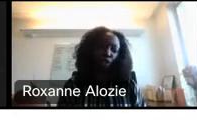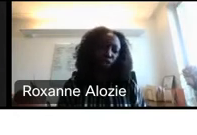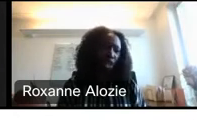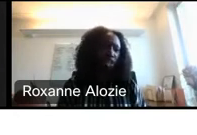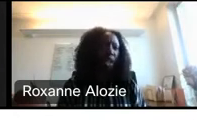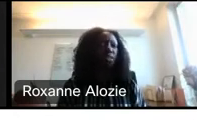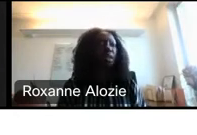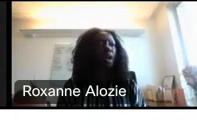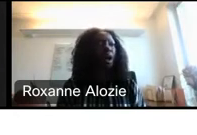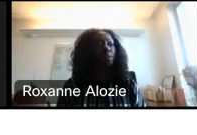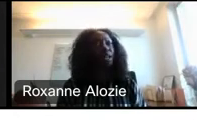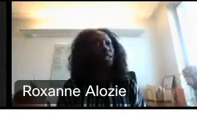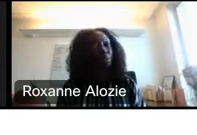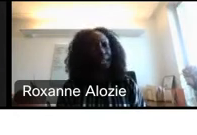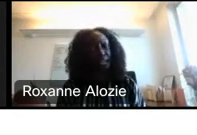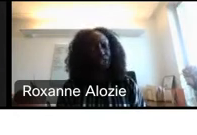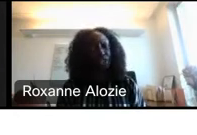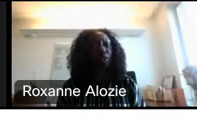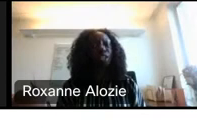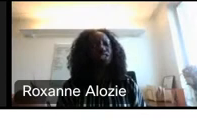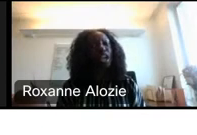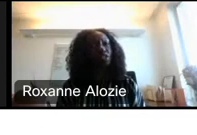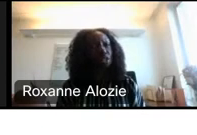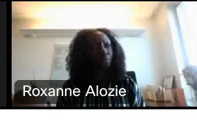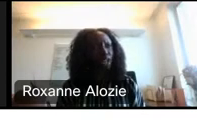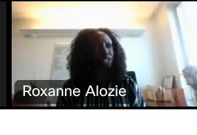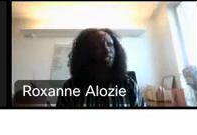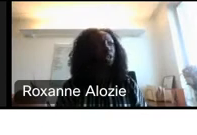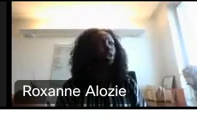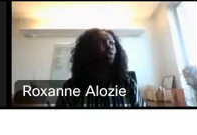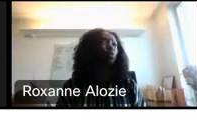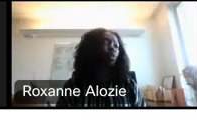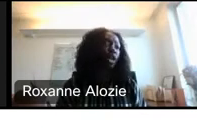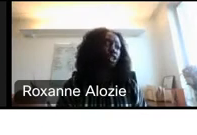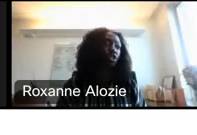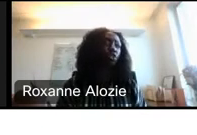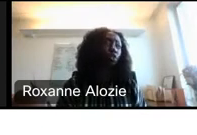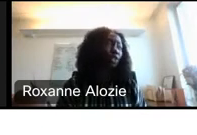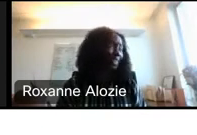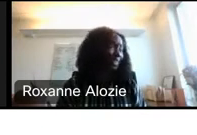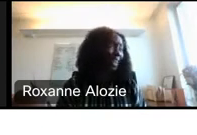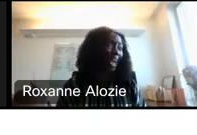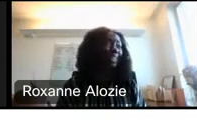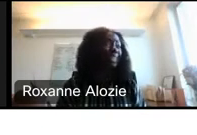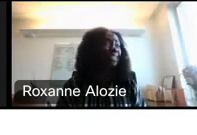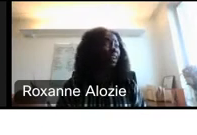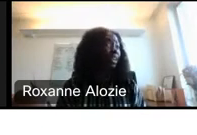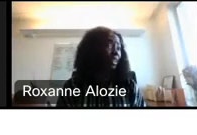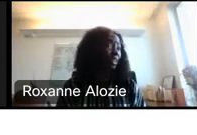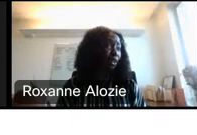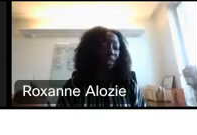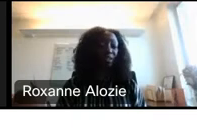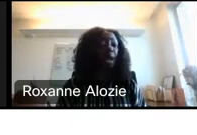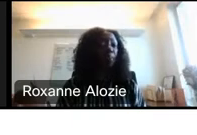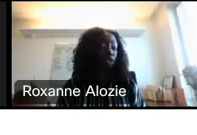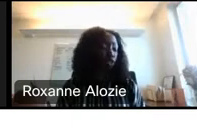infrastructure projects, telecommunications projects, energy projects. Those projects usually take at least a